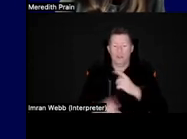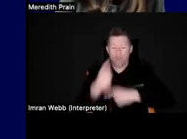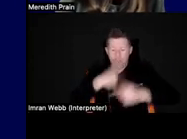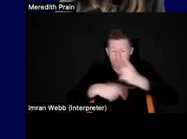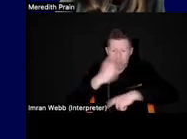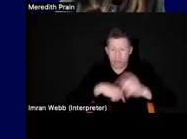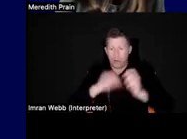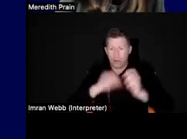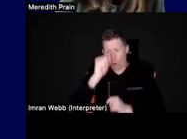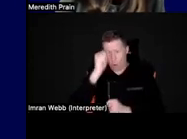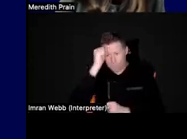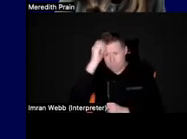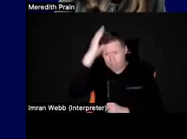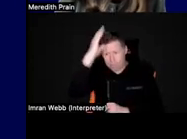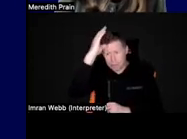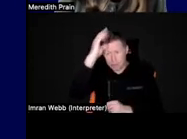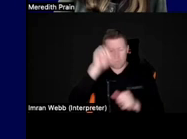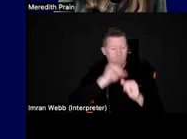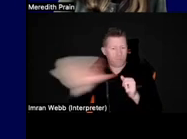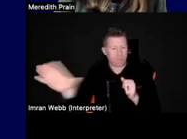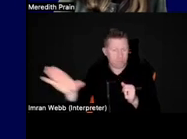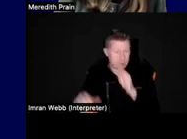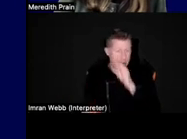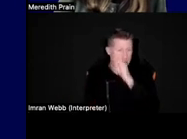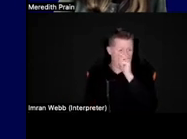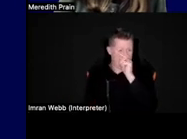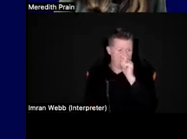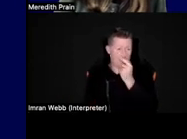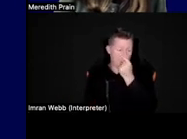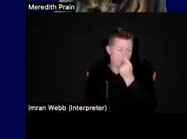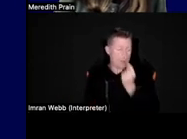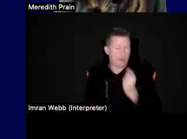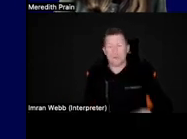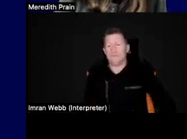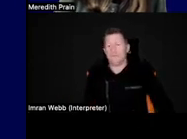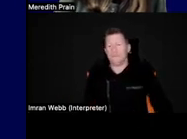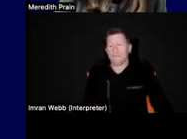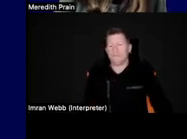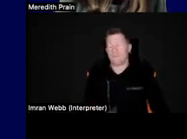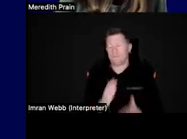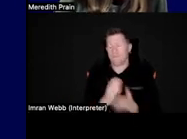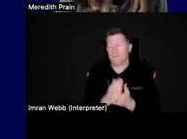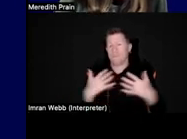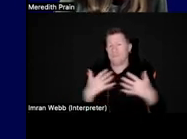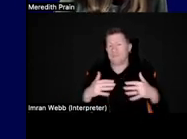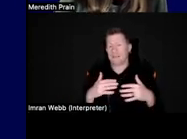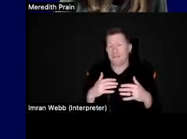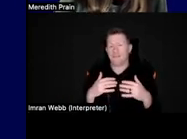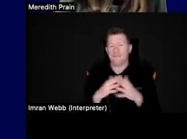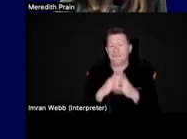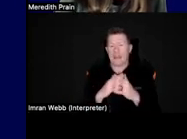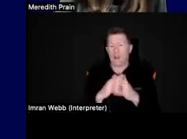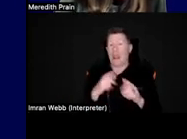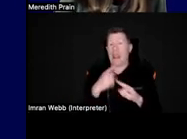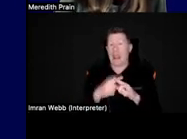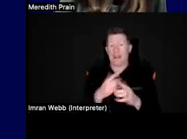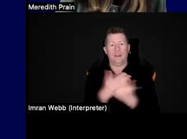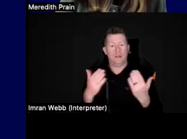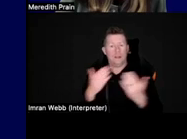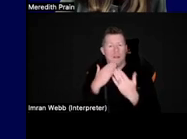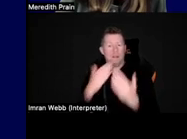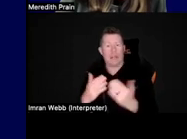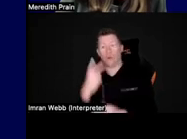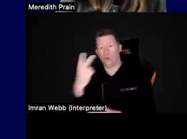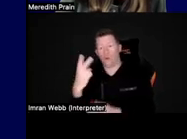your wealth of, um, knowledge and expertise that's been really valuable. And a big thank you to our